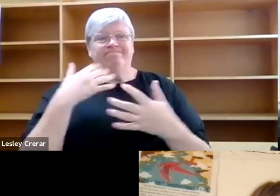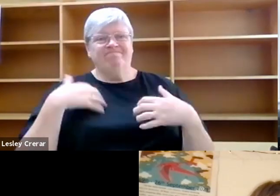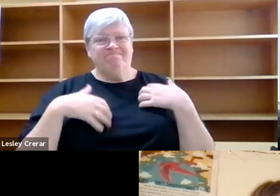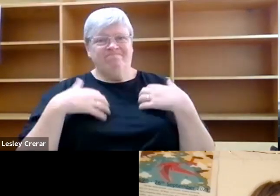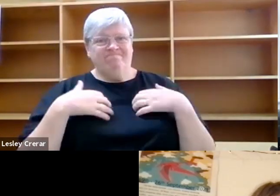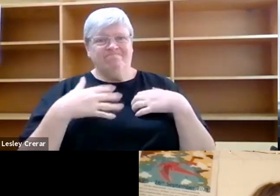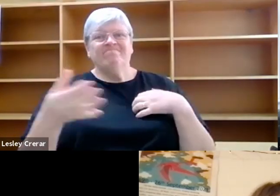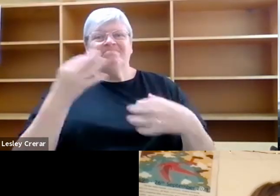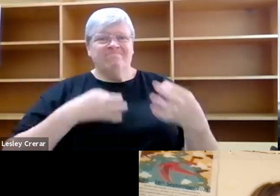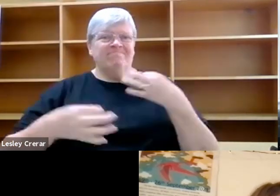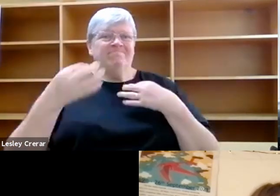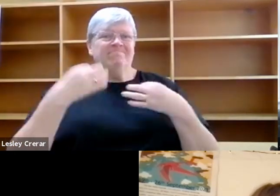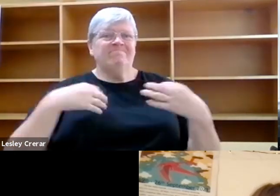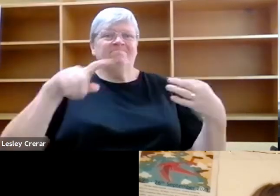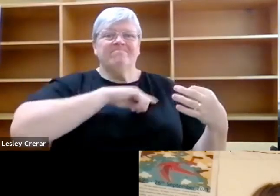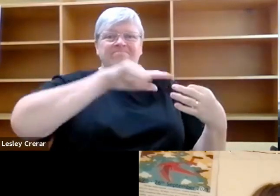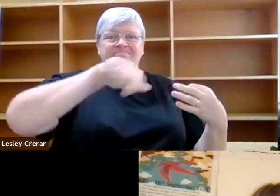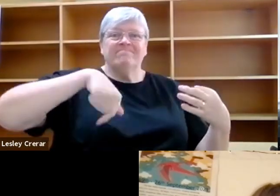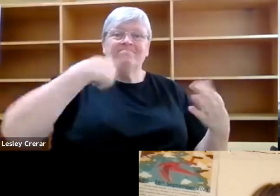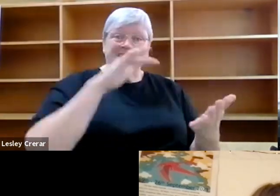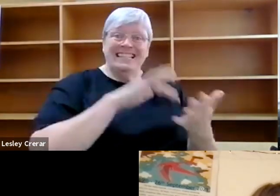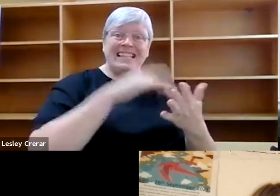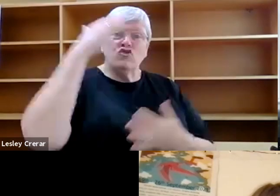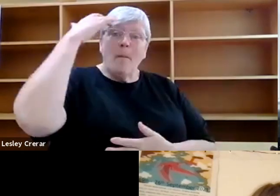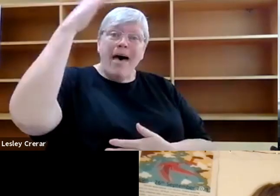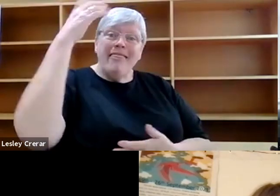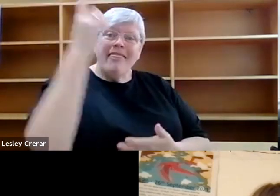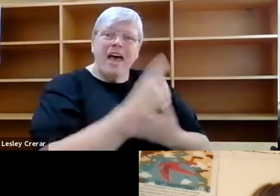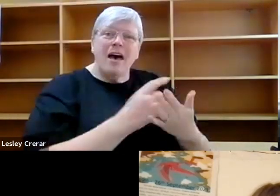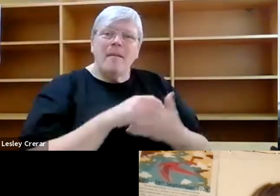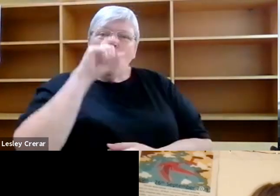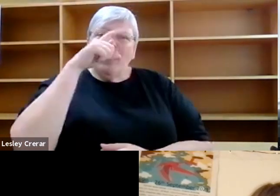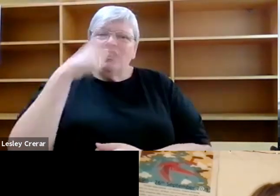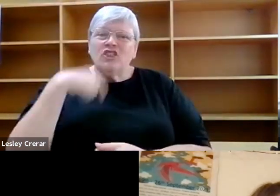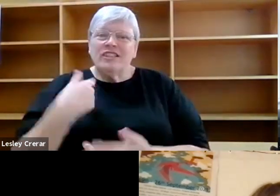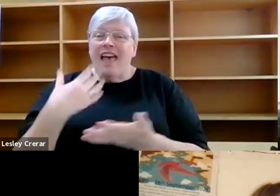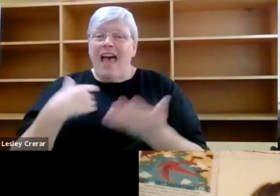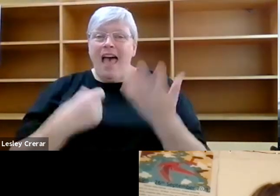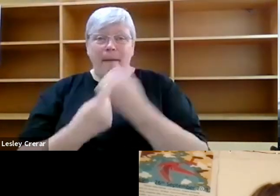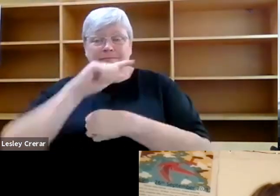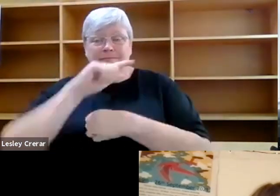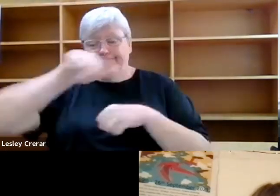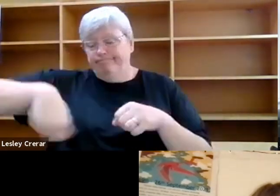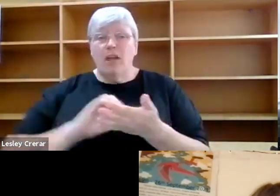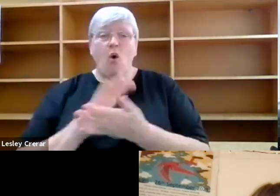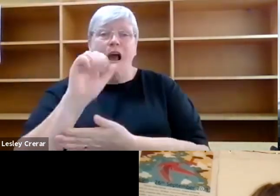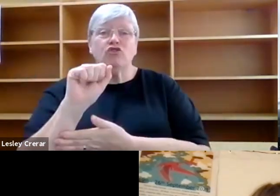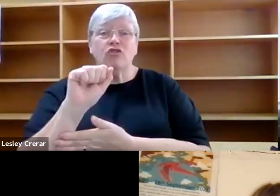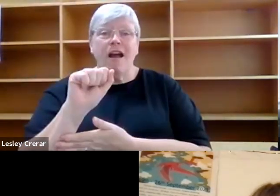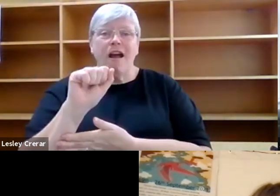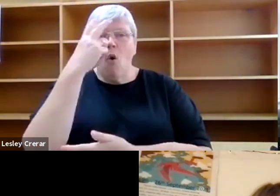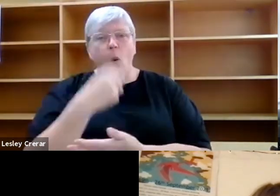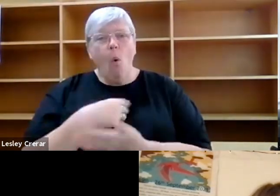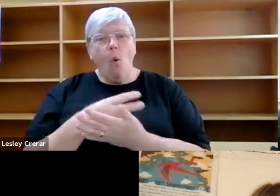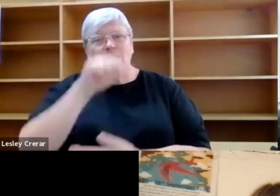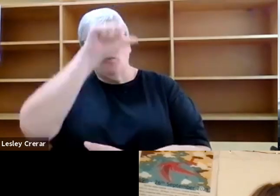because it hits on one of the central myths about witches that perpetuate in our culture. So old forms of wisdom.